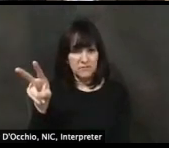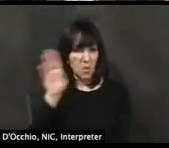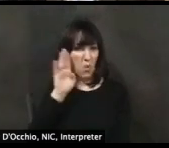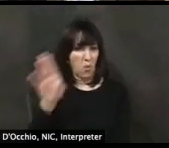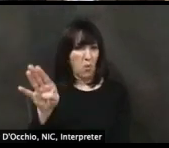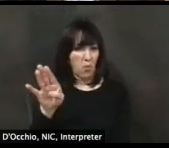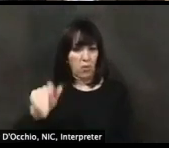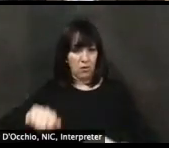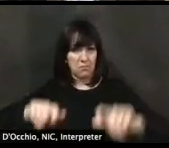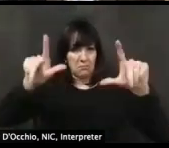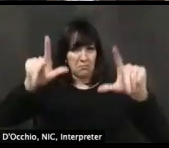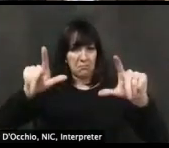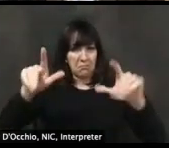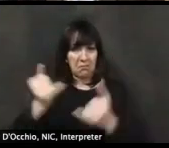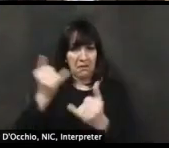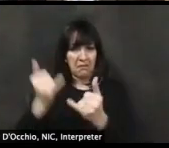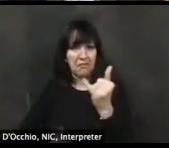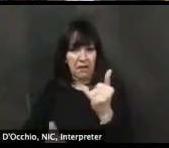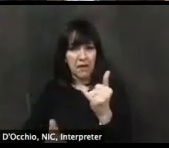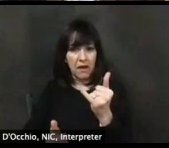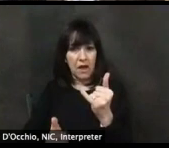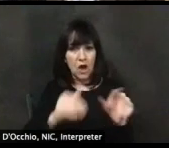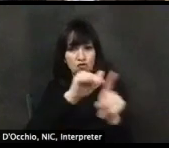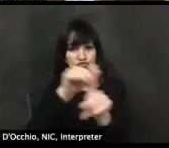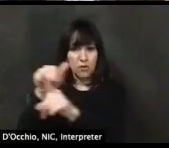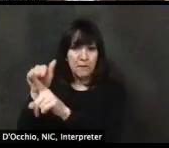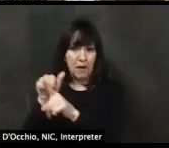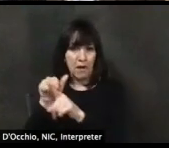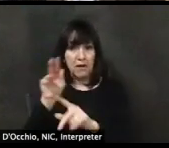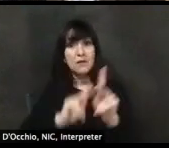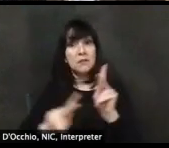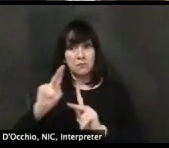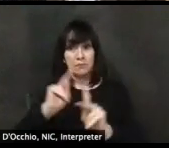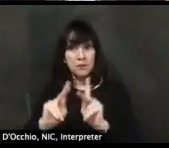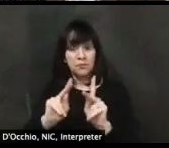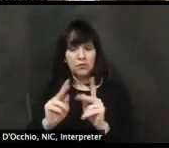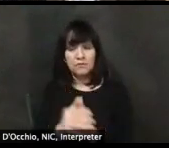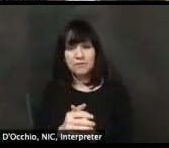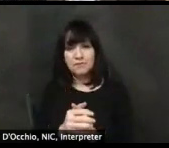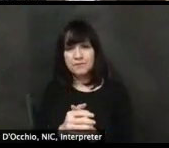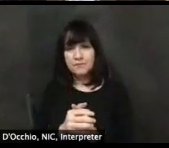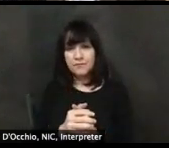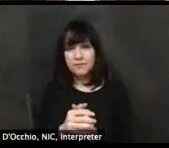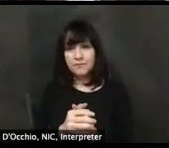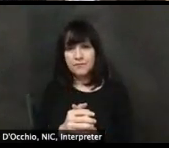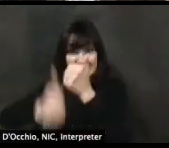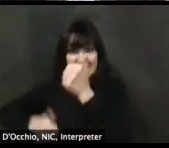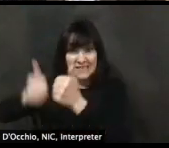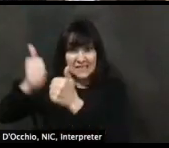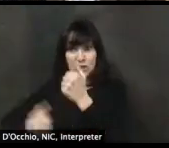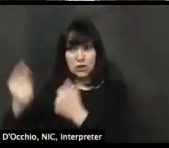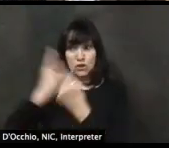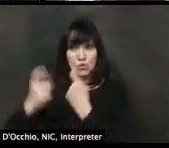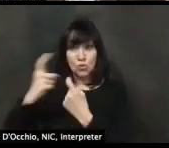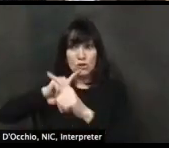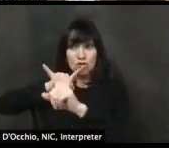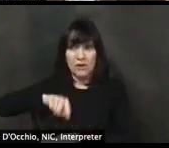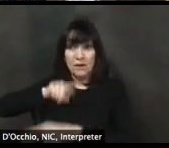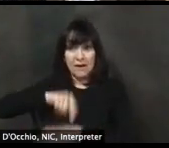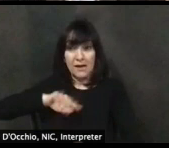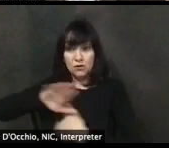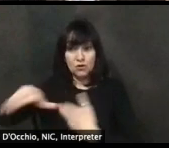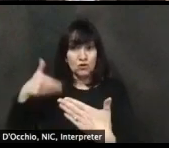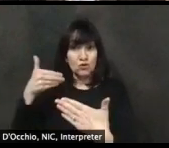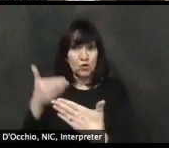box. And again, before we go to Jonathan, we'll remind individuals, we may not get to every question tonight. We're trying our best before the seven o'clock hour,